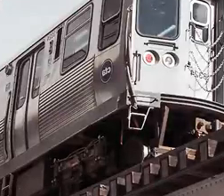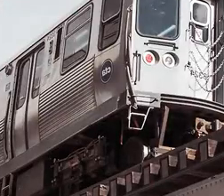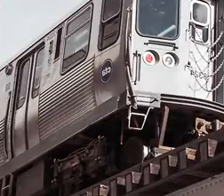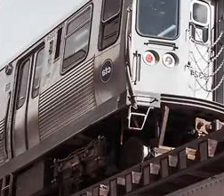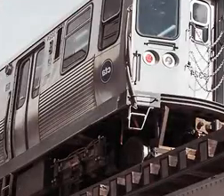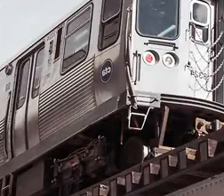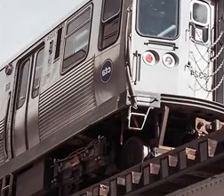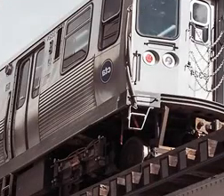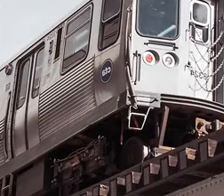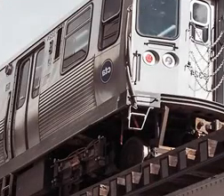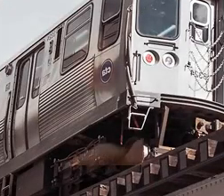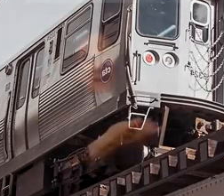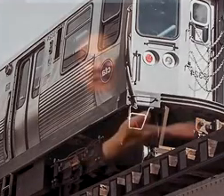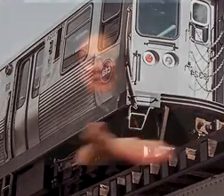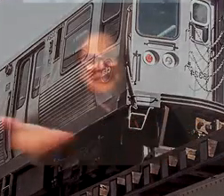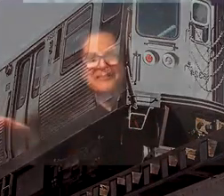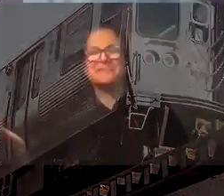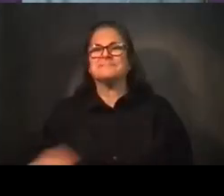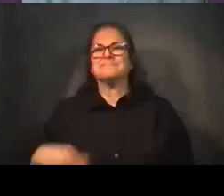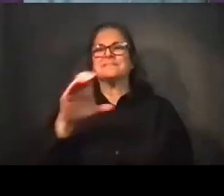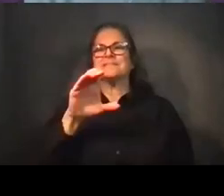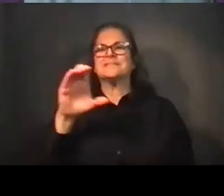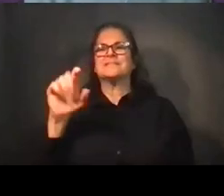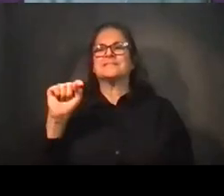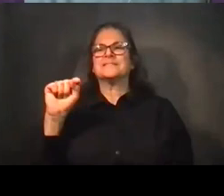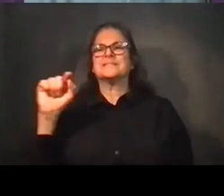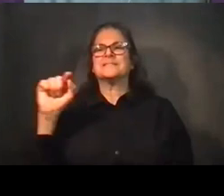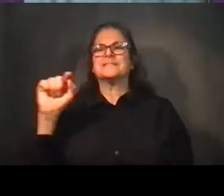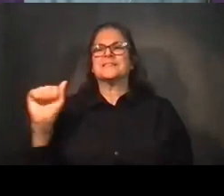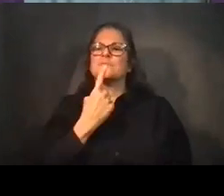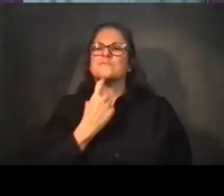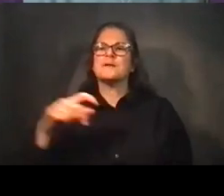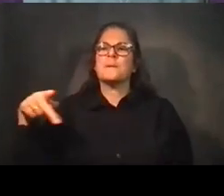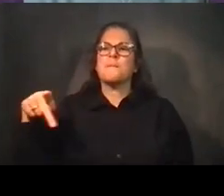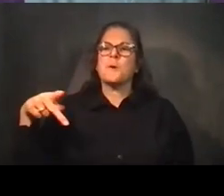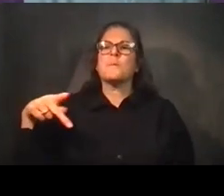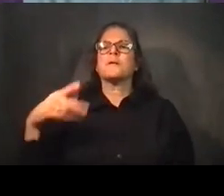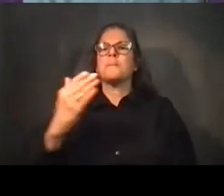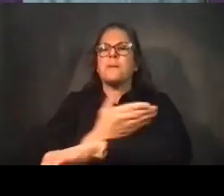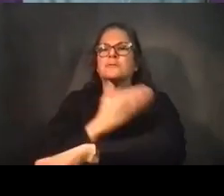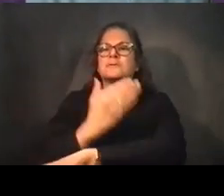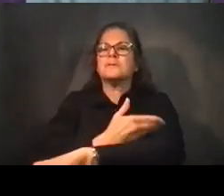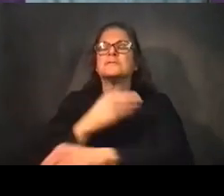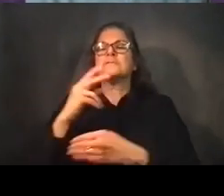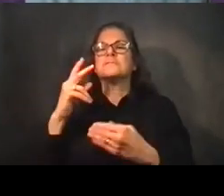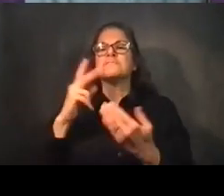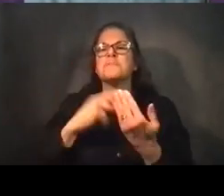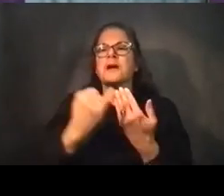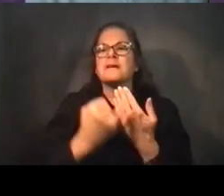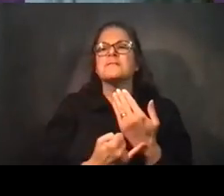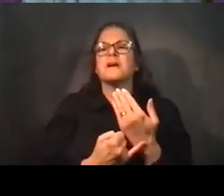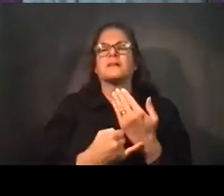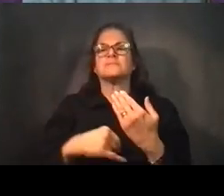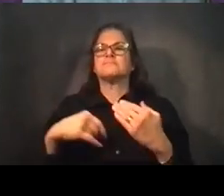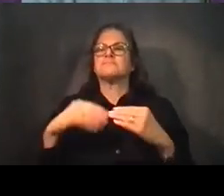Welcome everyone to CTA's Red Purple Modernization Project Virtual Public Meeting. We're really